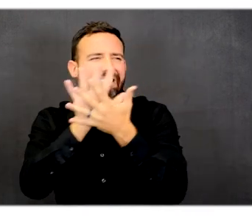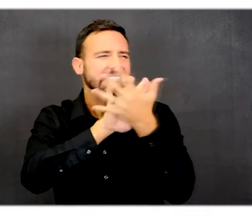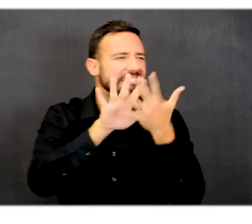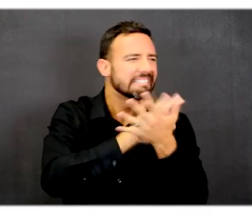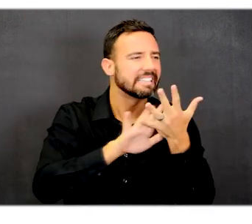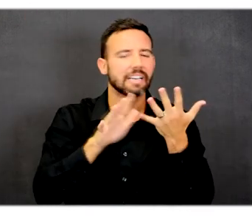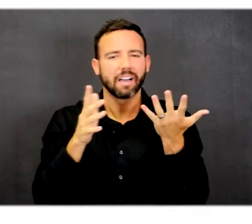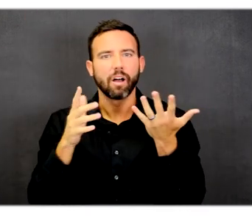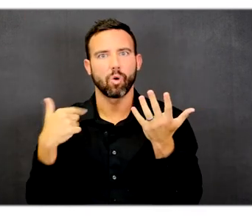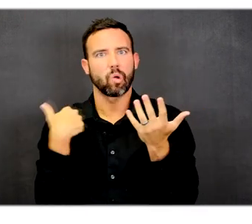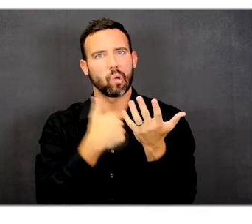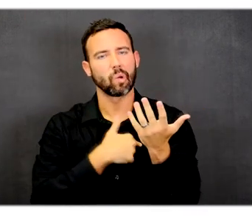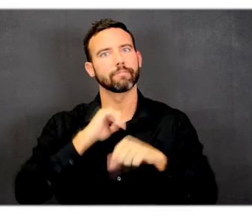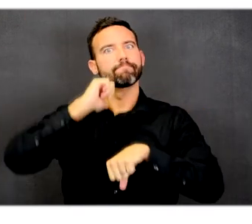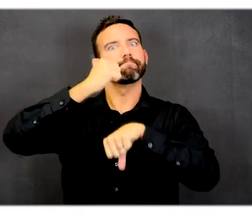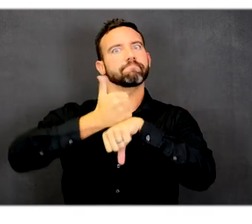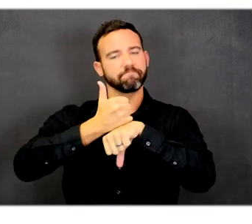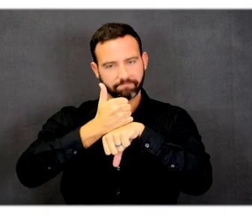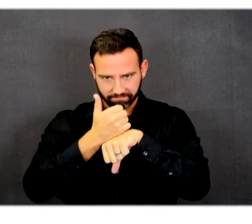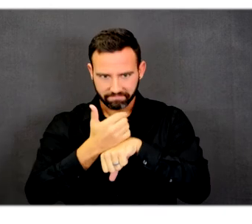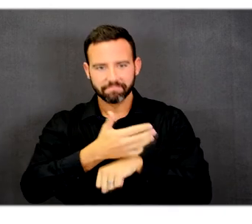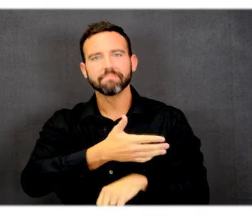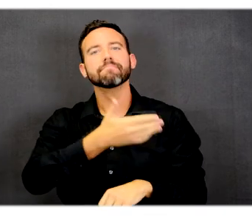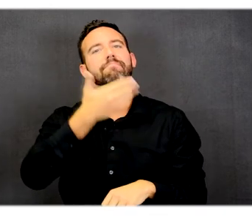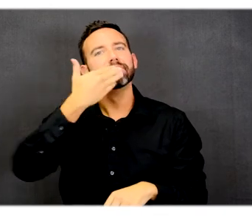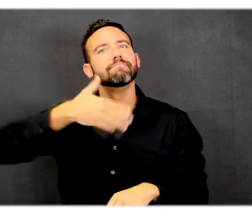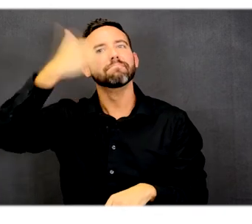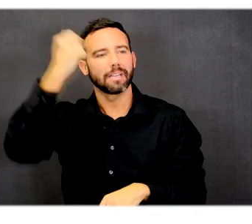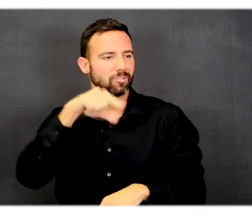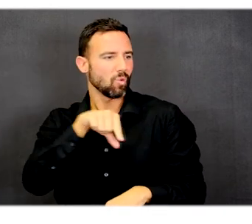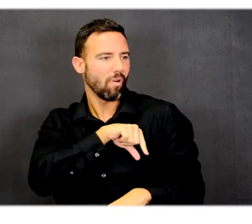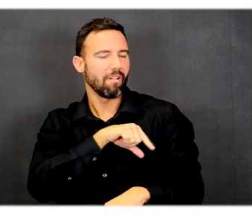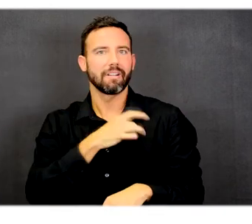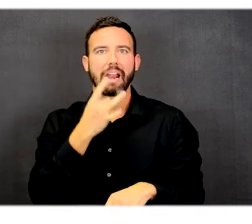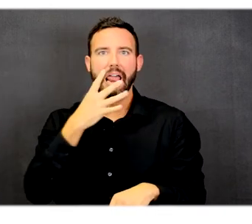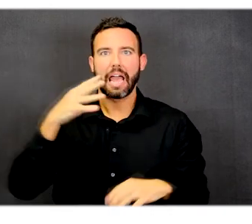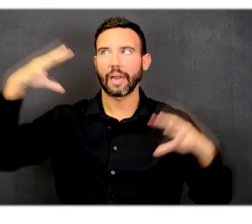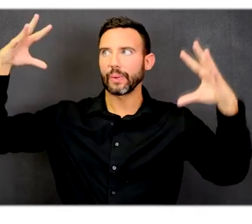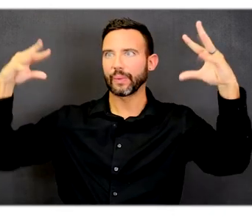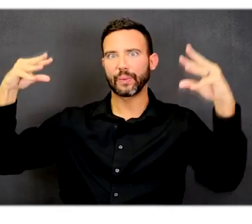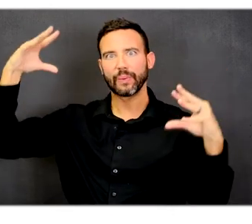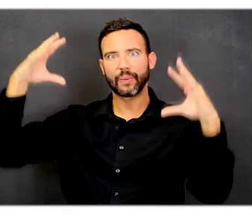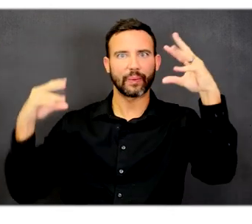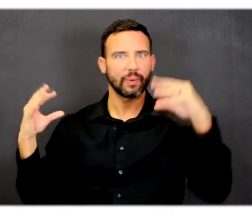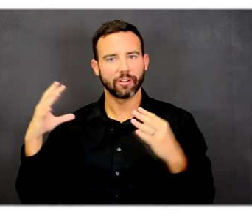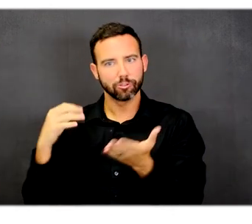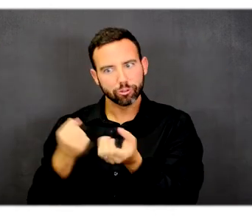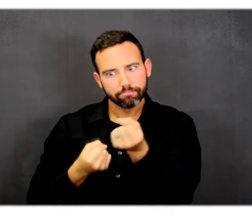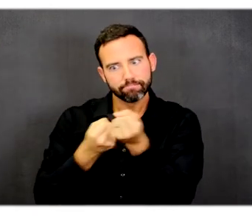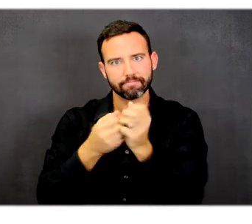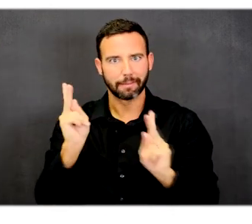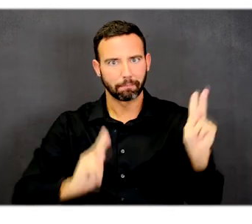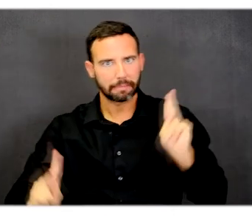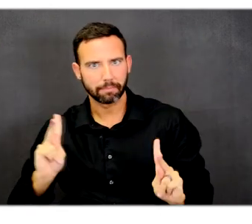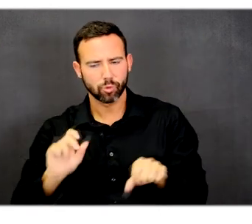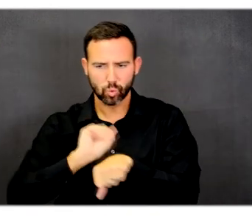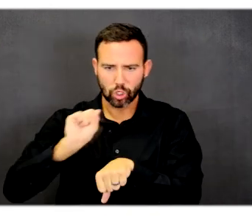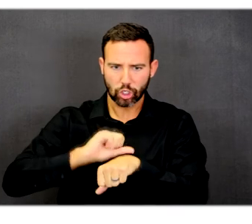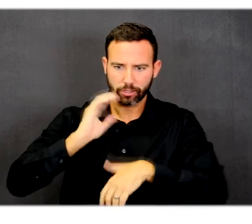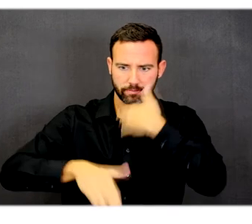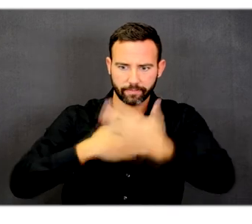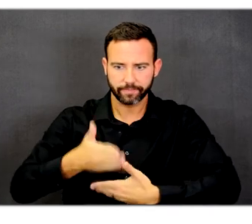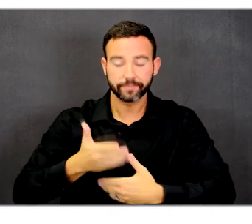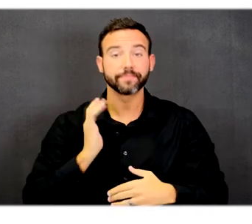It was critical to have a high quality of light in the building to help people do their work. The goal was to avoid dark spots throughout the